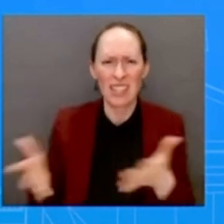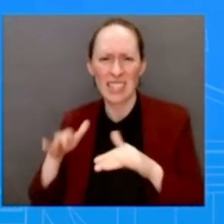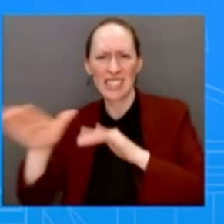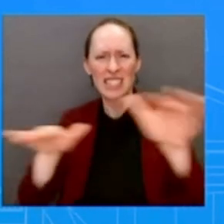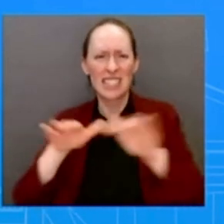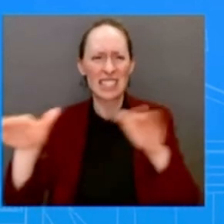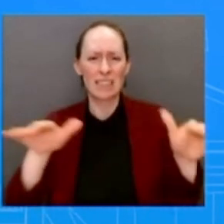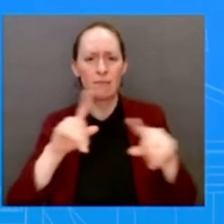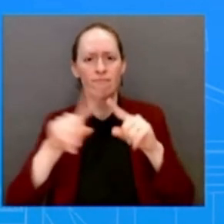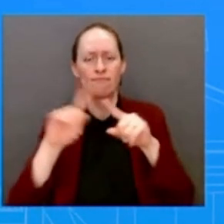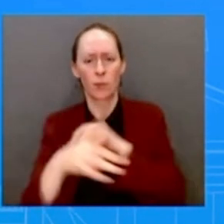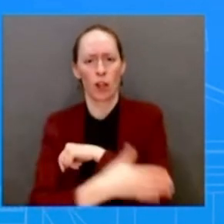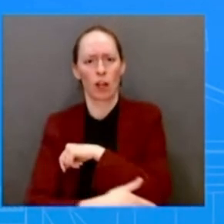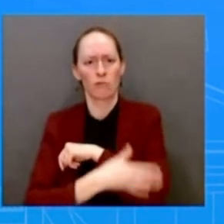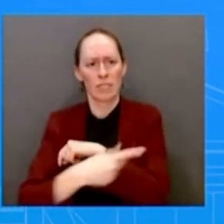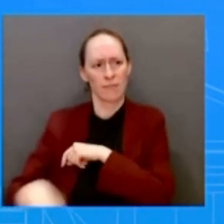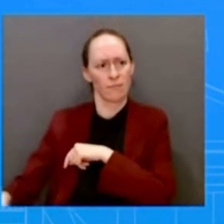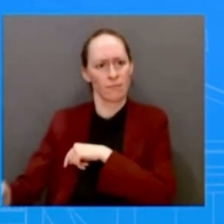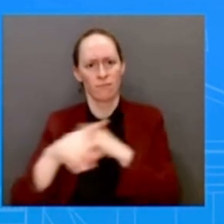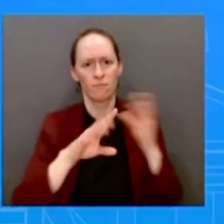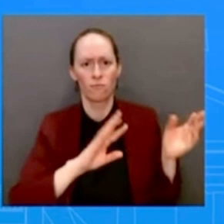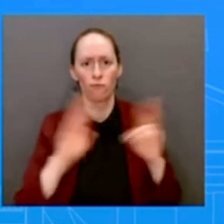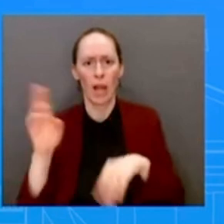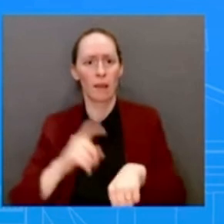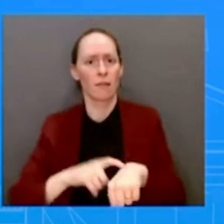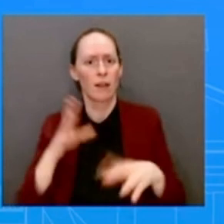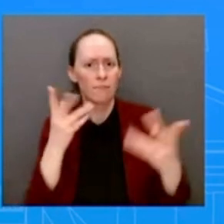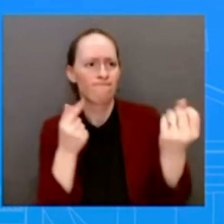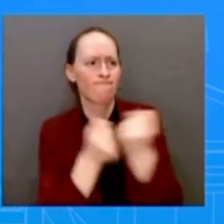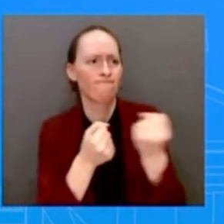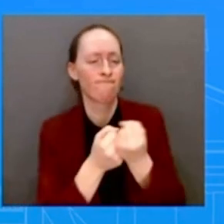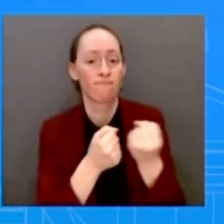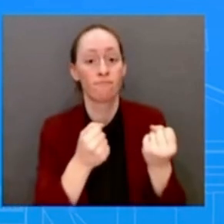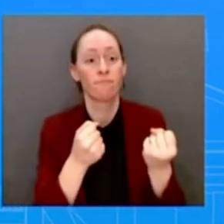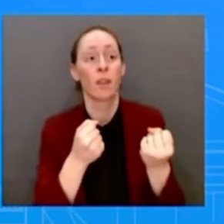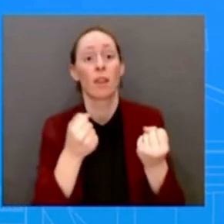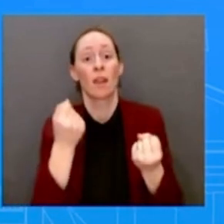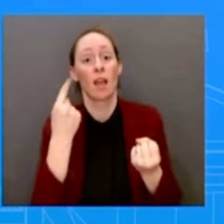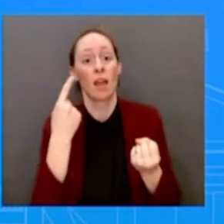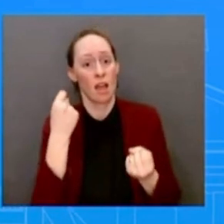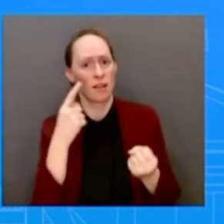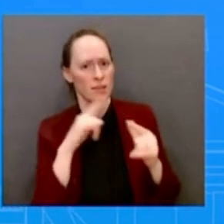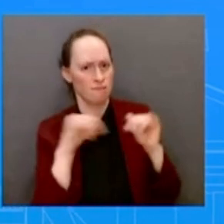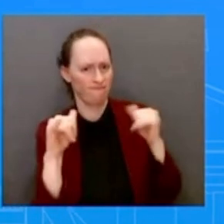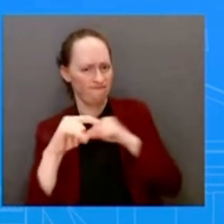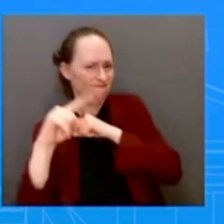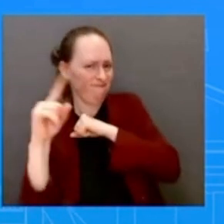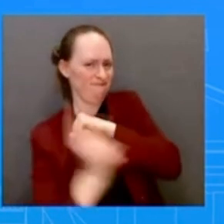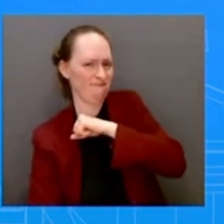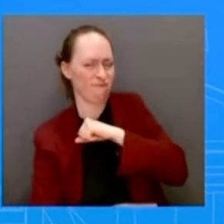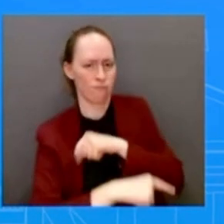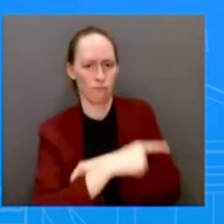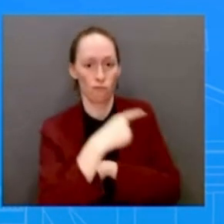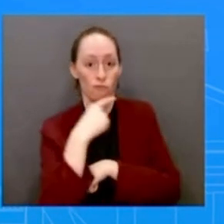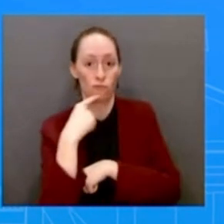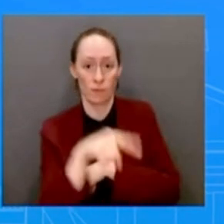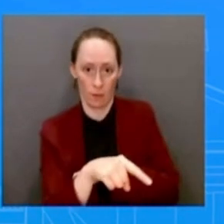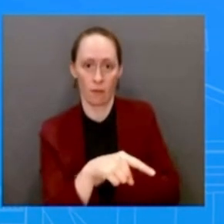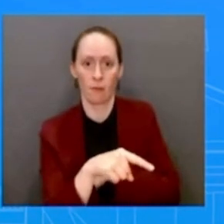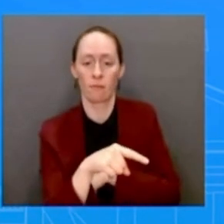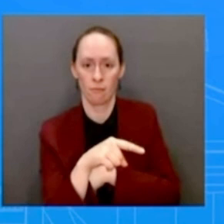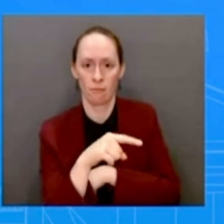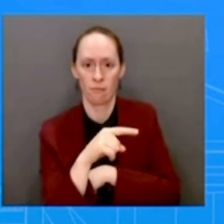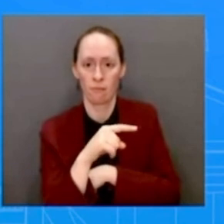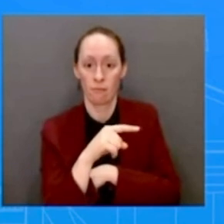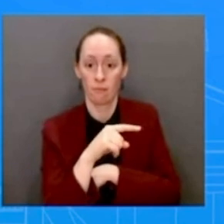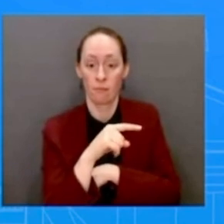possible with sanctions, with help to Ukraine. Are these similar conversations happening right now between the U.S. and